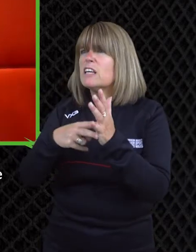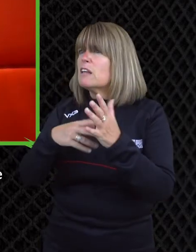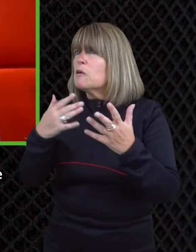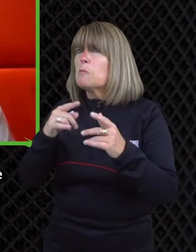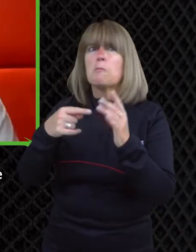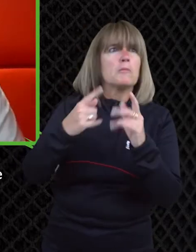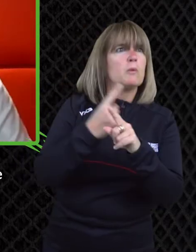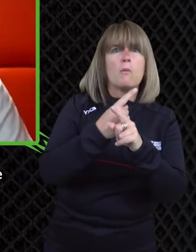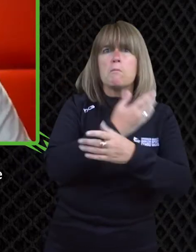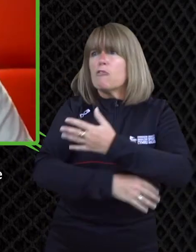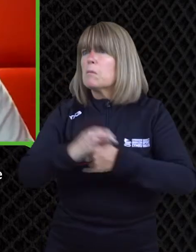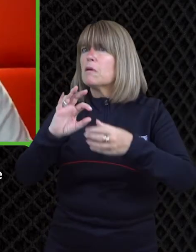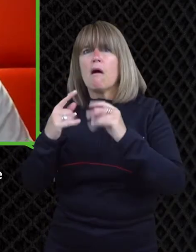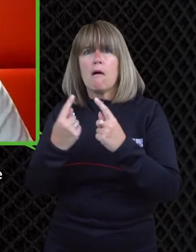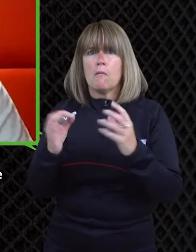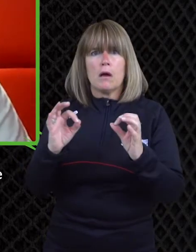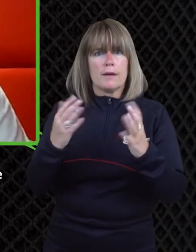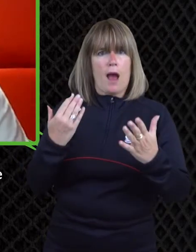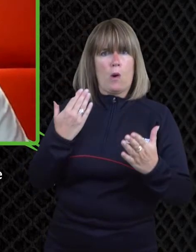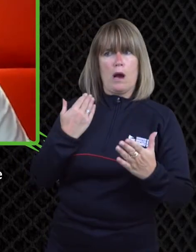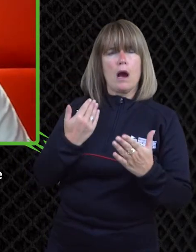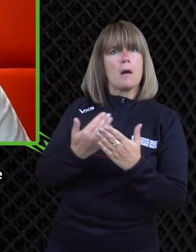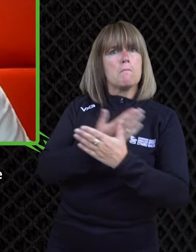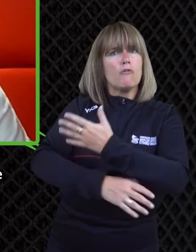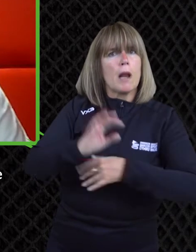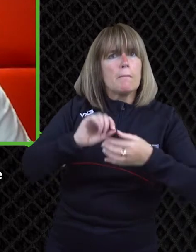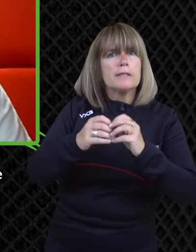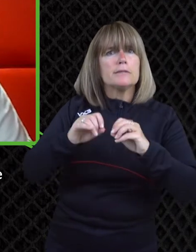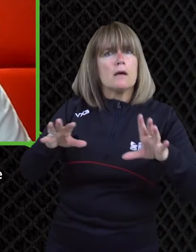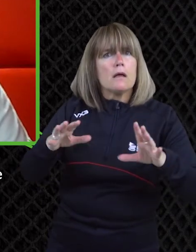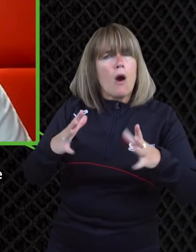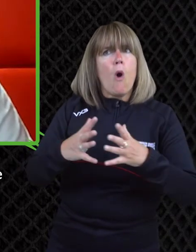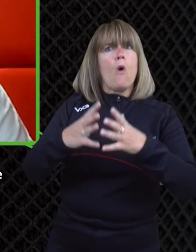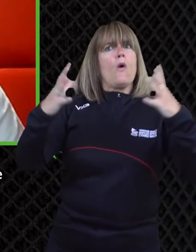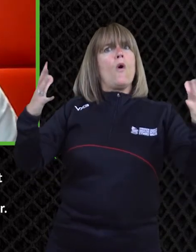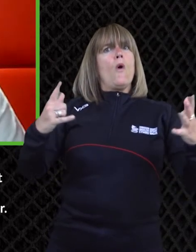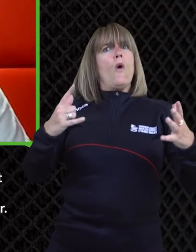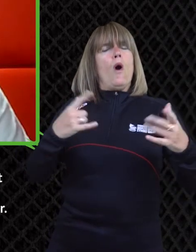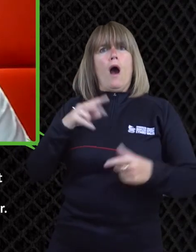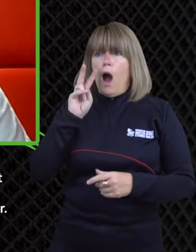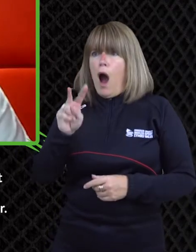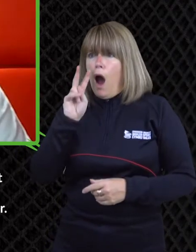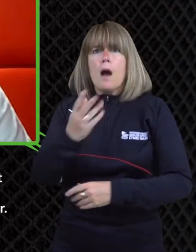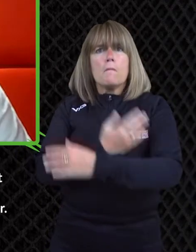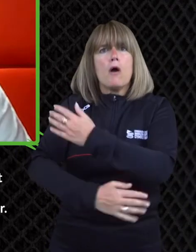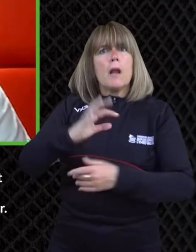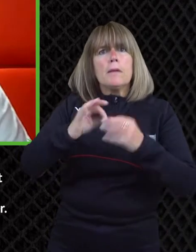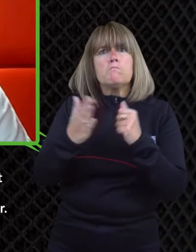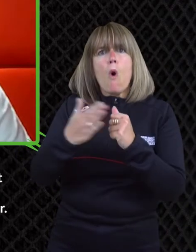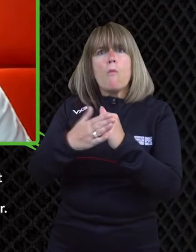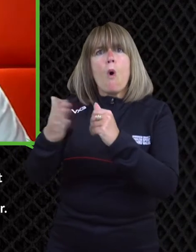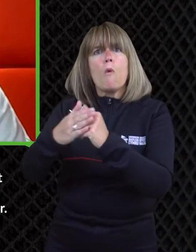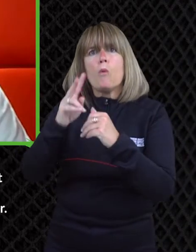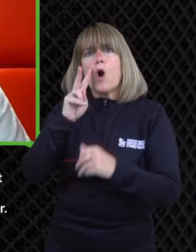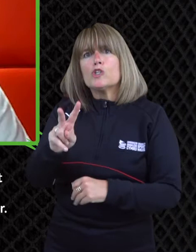but if we think back to the sort of 80s 90s potentially potentially early 2000s you know it i i i wouldn't have